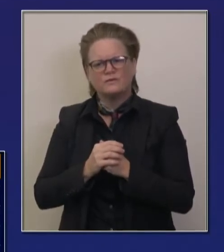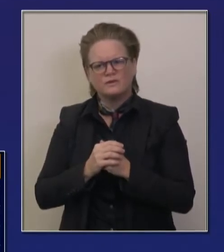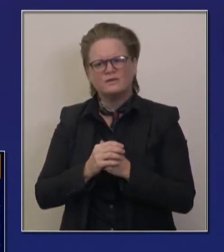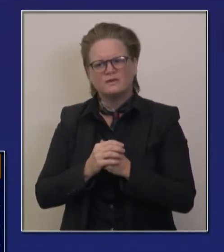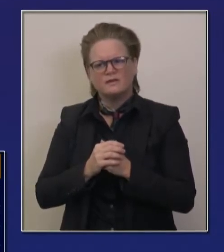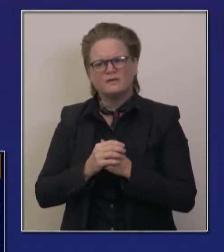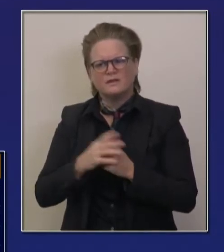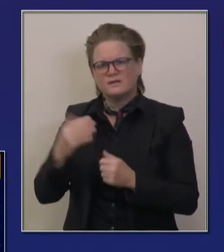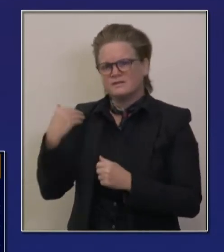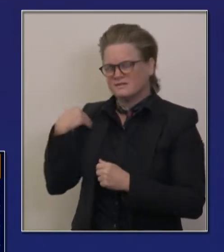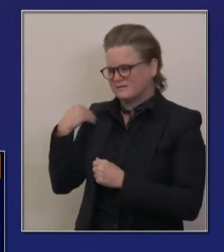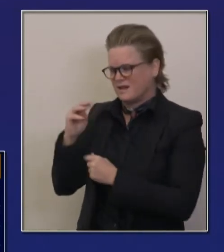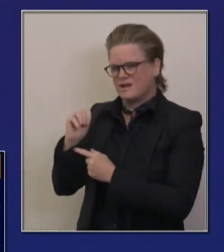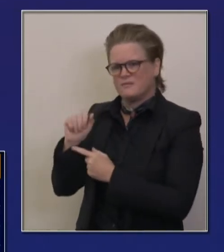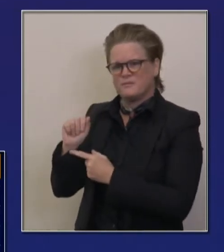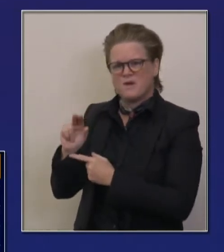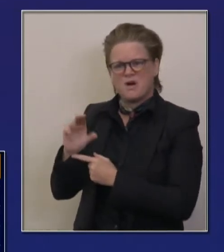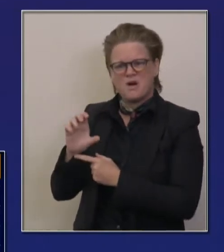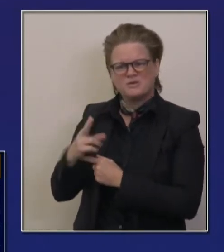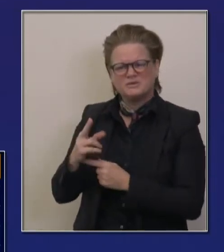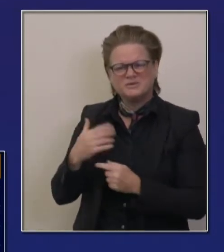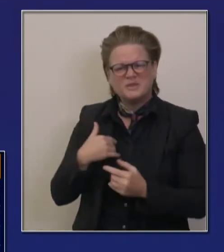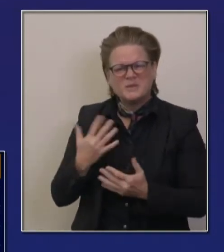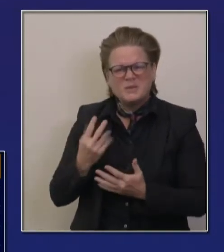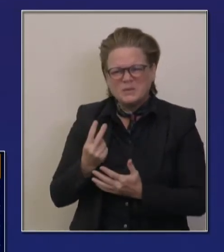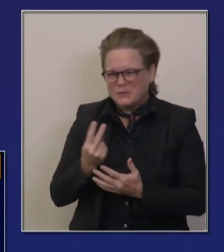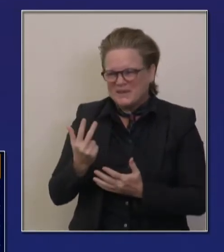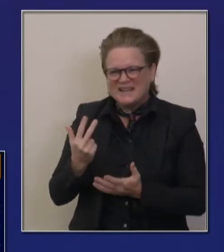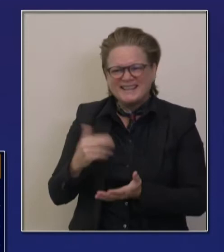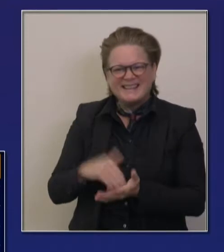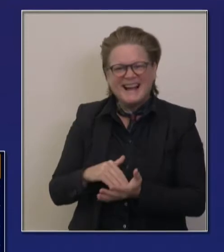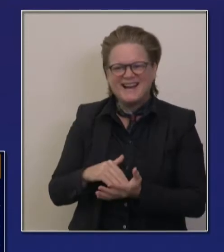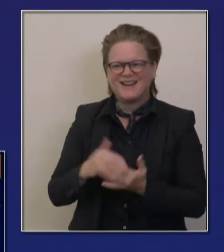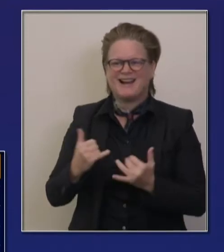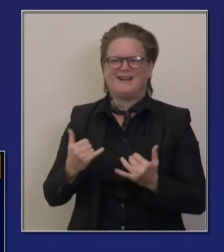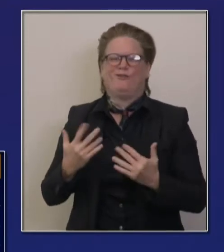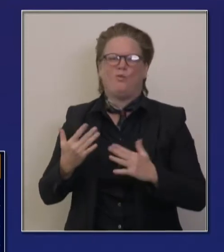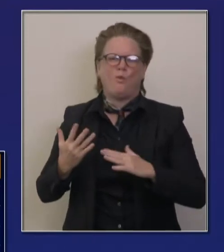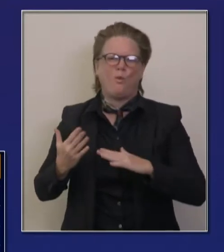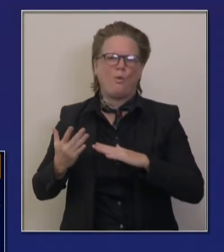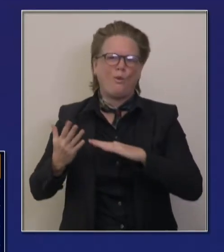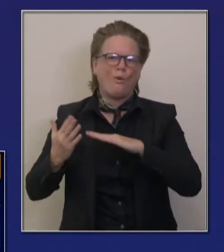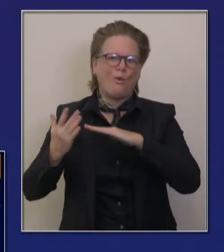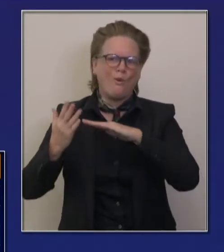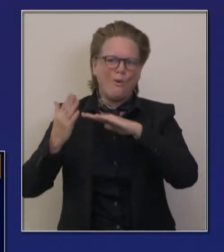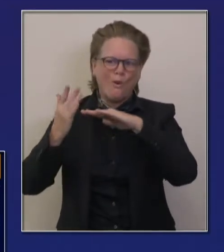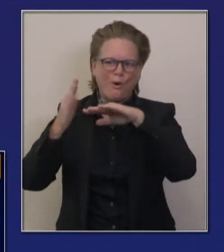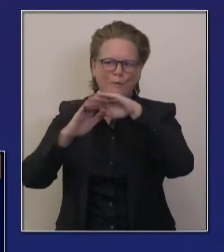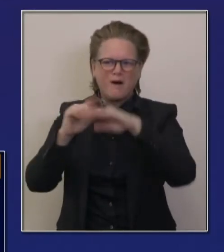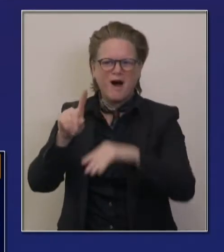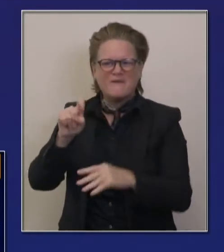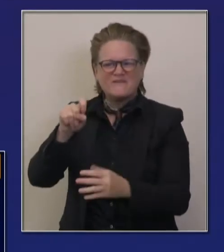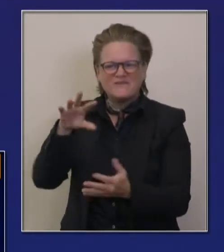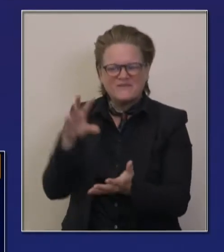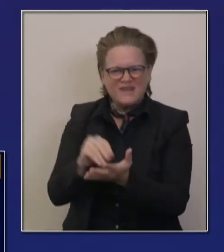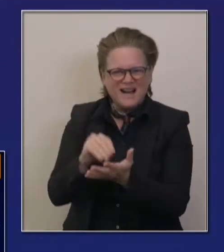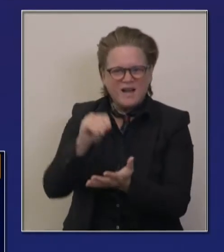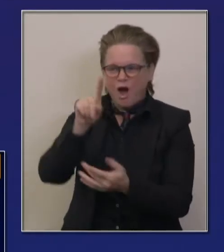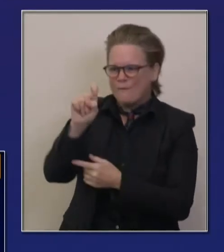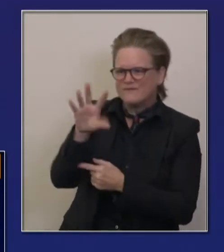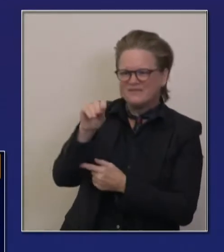,000 plus a month to, uh, getting up to 150,000 tests in the first quarter of next year.